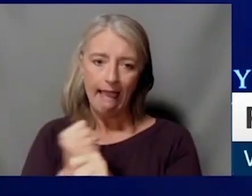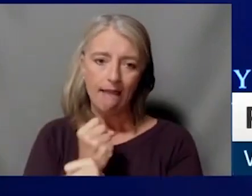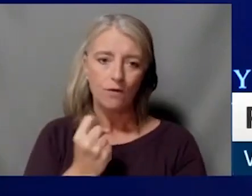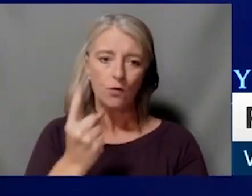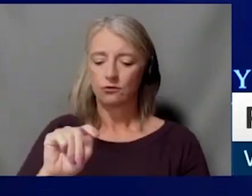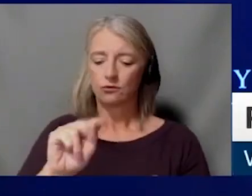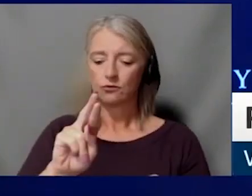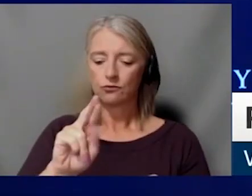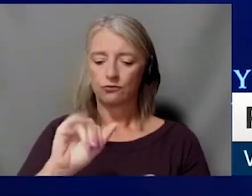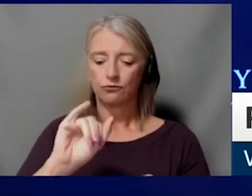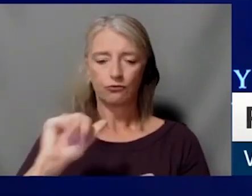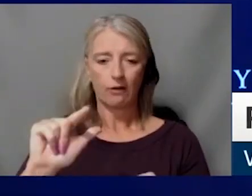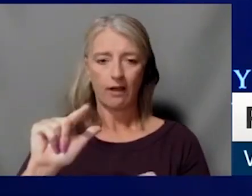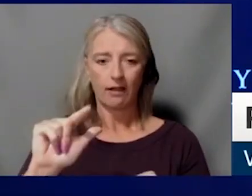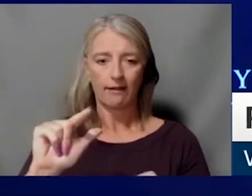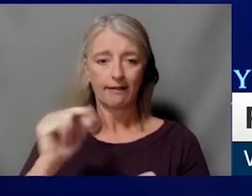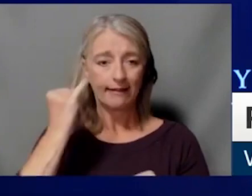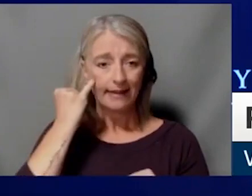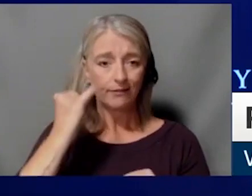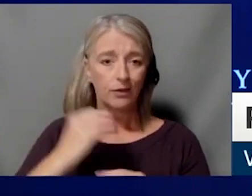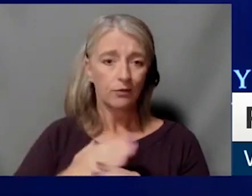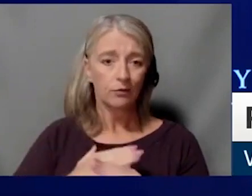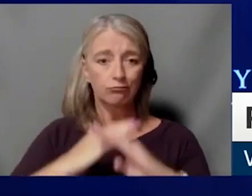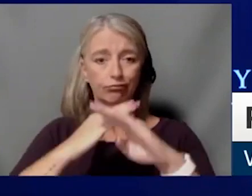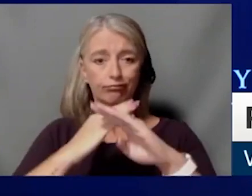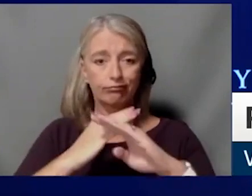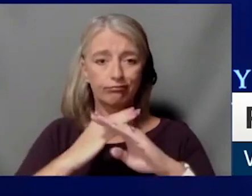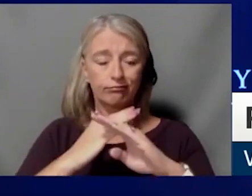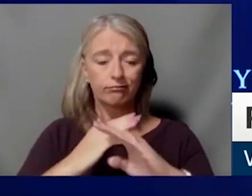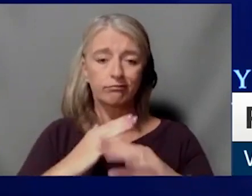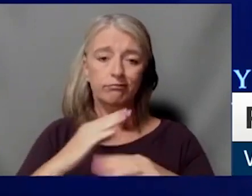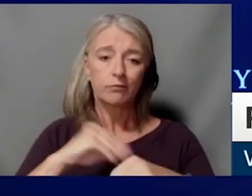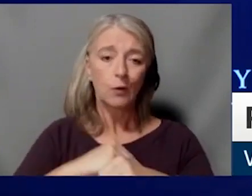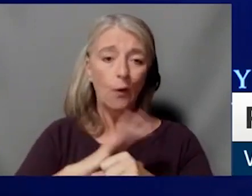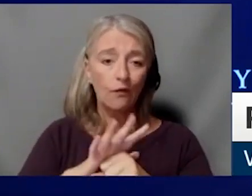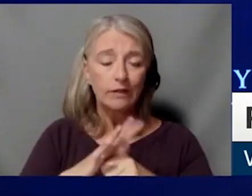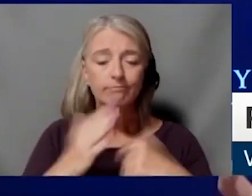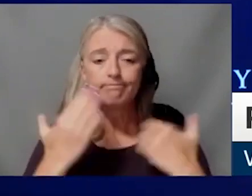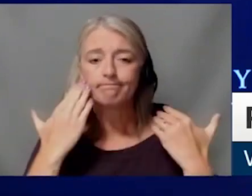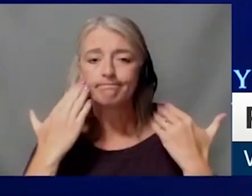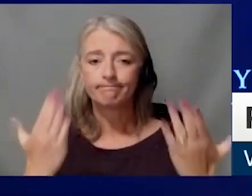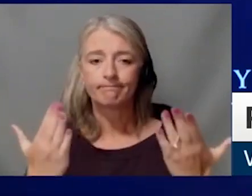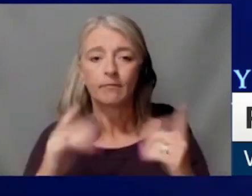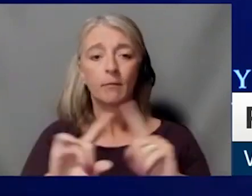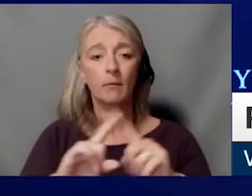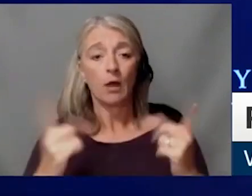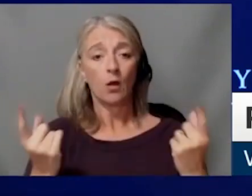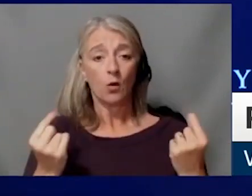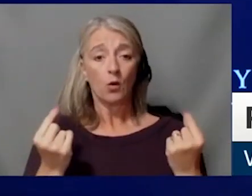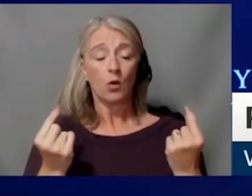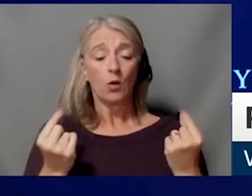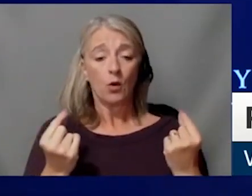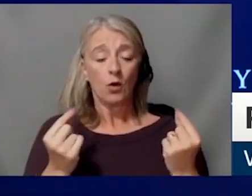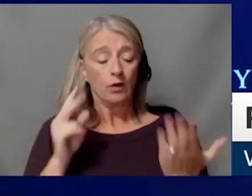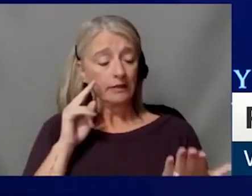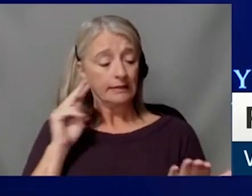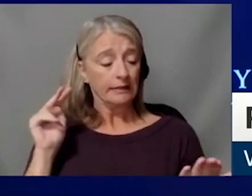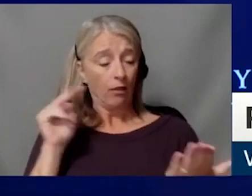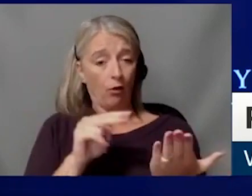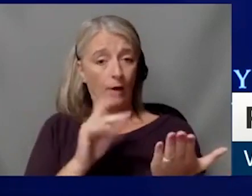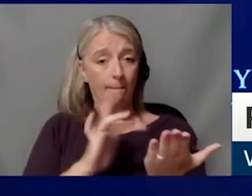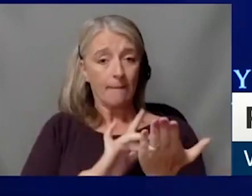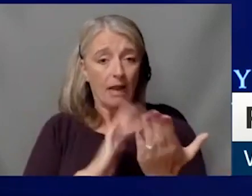whether or not it helps against COVID. But what we can do is look at the medical records of thousands of patients